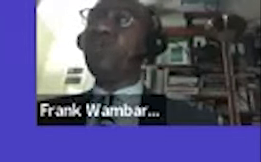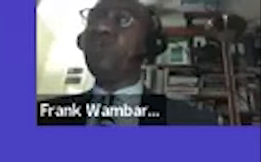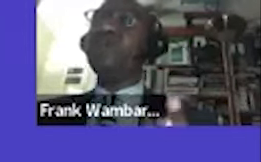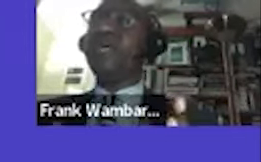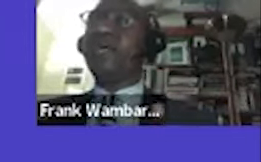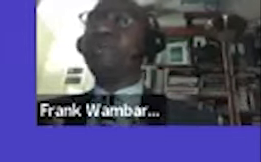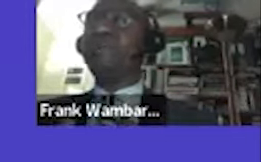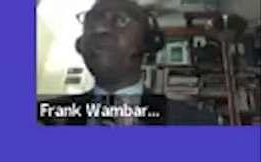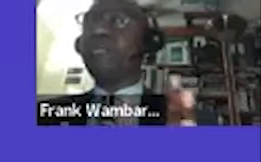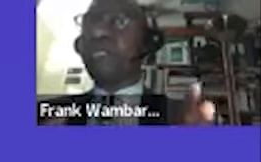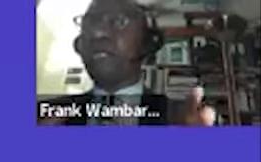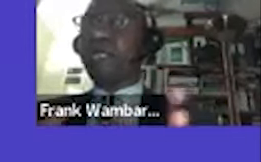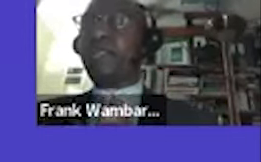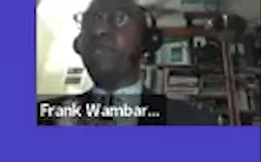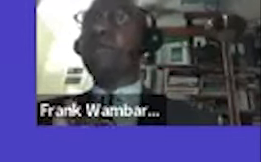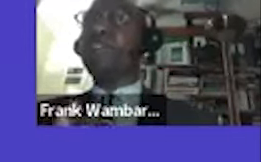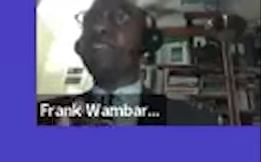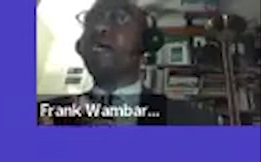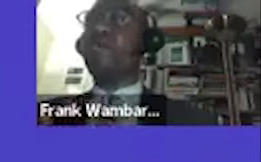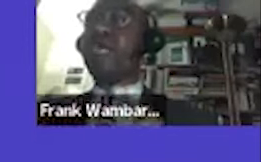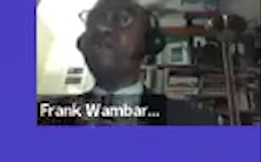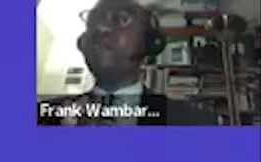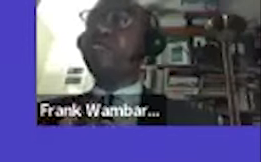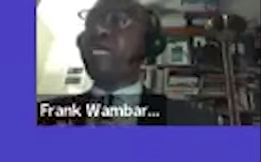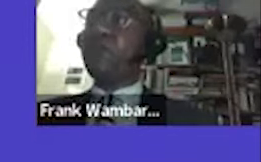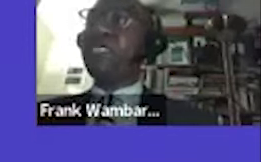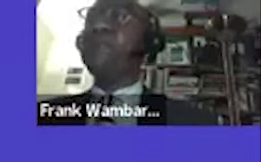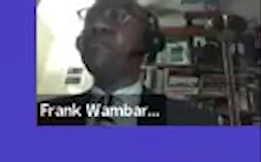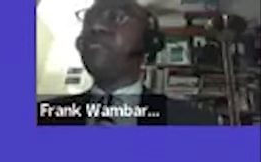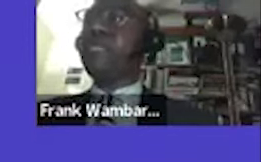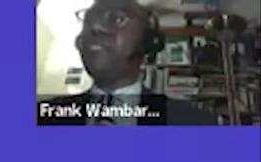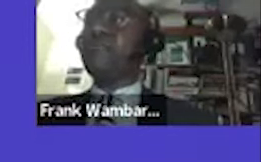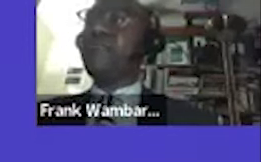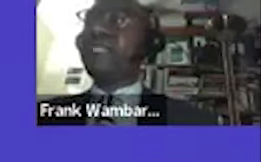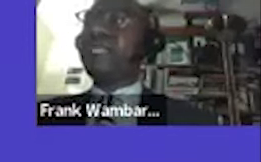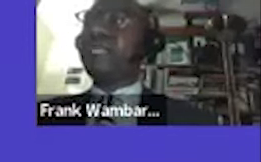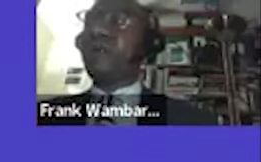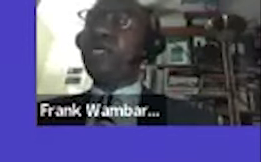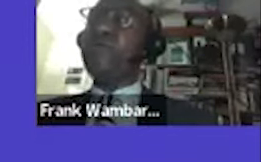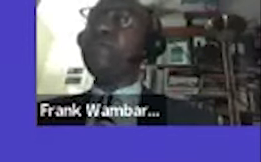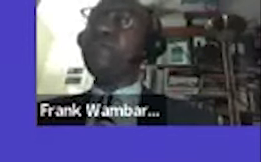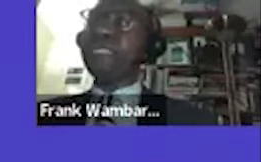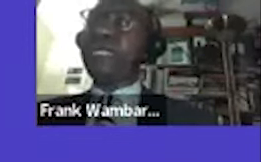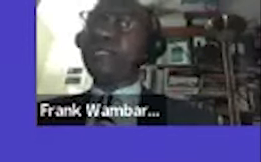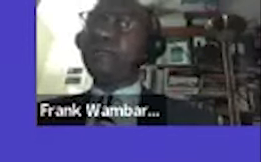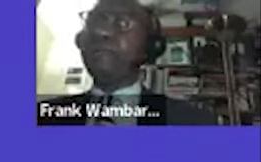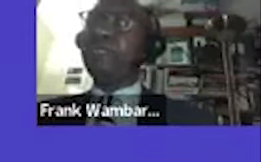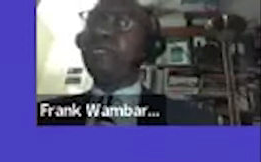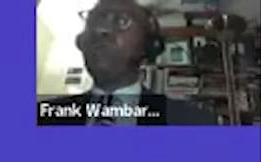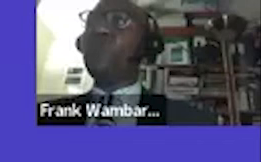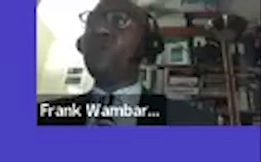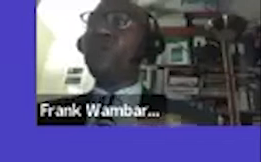all of the world now we have what we are calling diaspora 48 or county 48